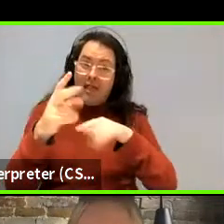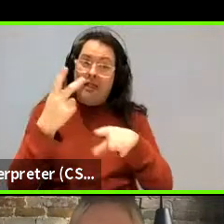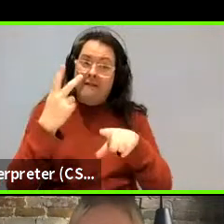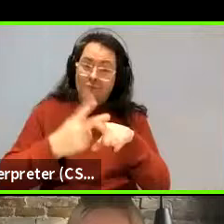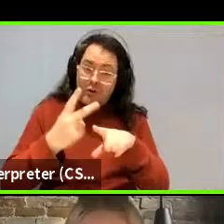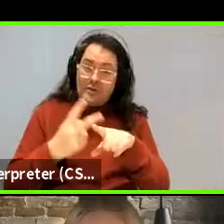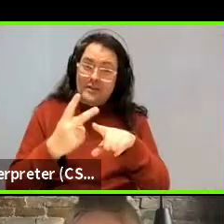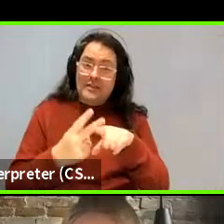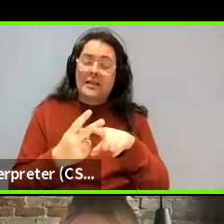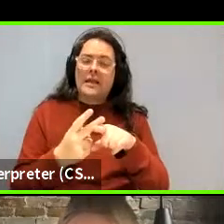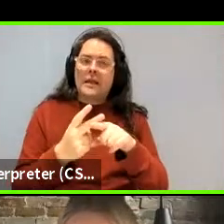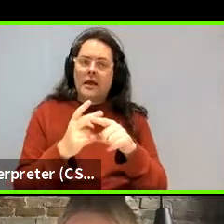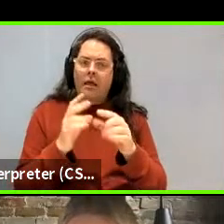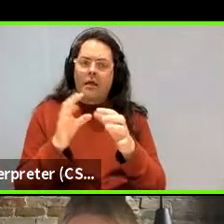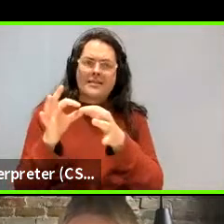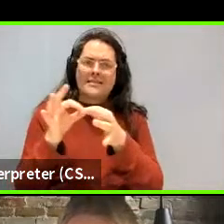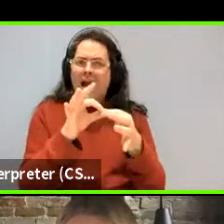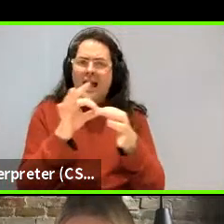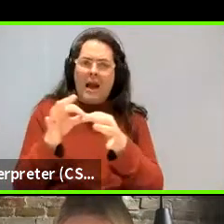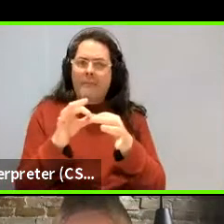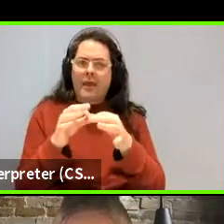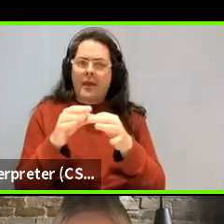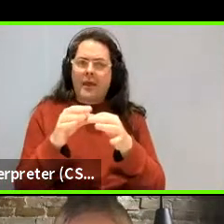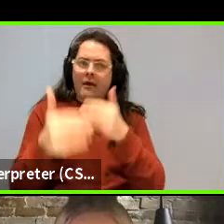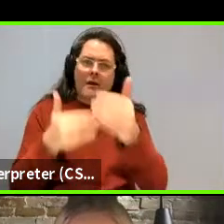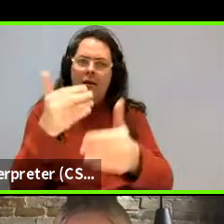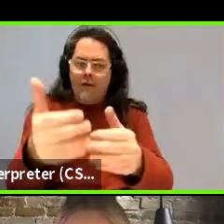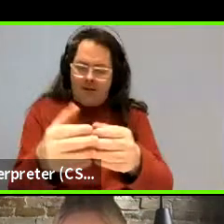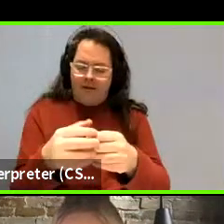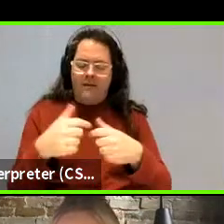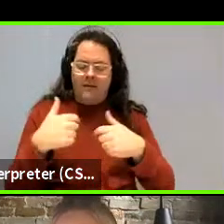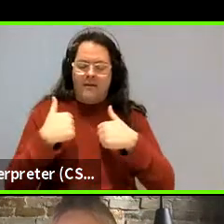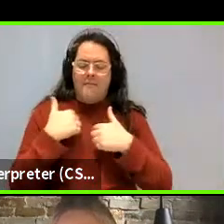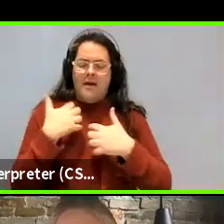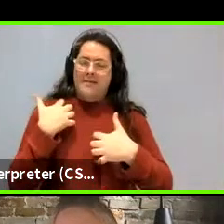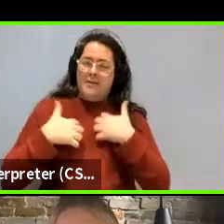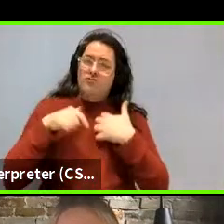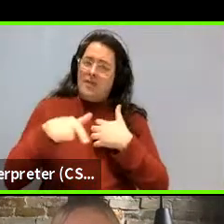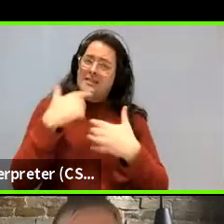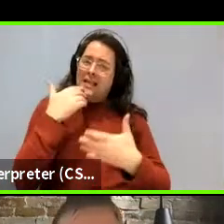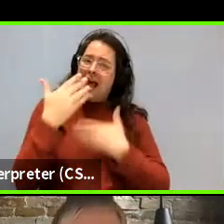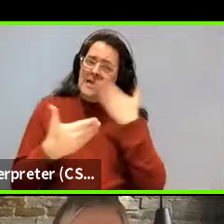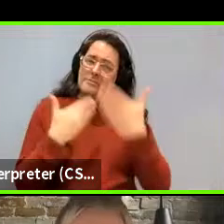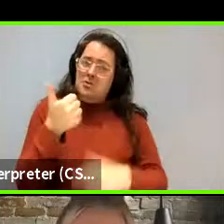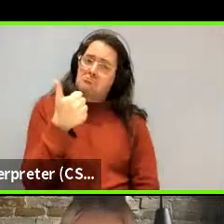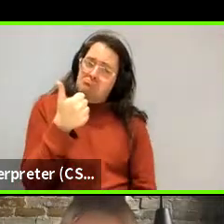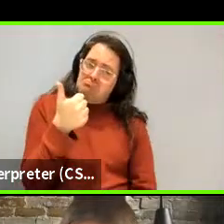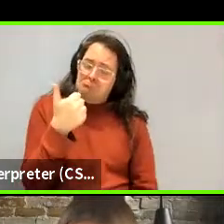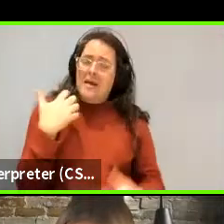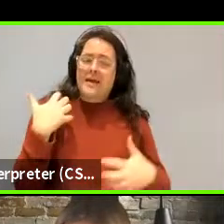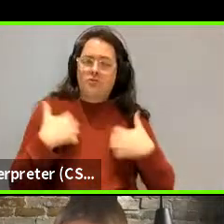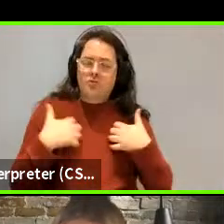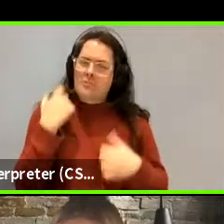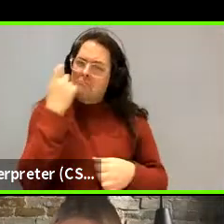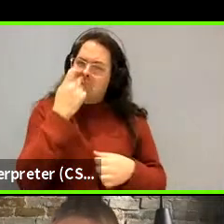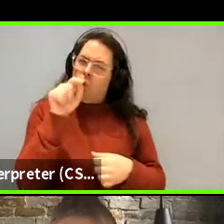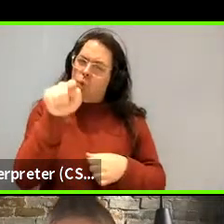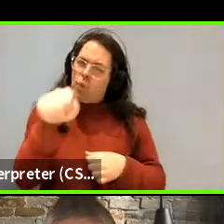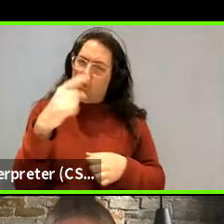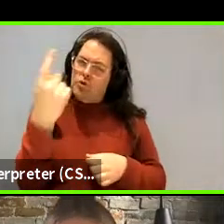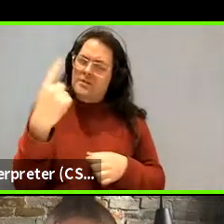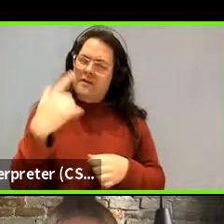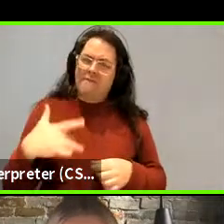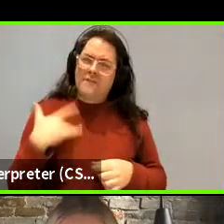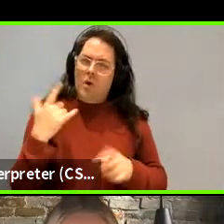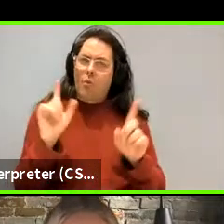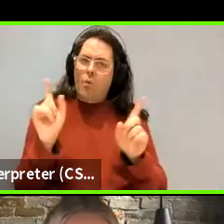Zipfian, the dynamic perspective. So I quite like these explanations, but I also always wonder, and I was wondering whether you had a view on that. How